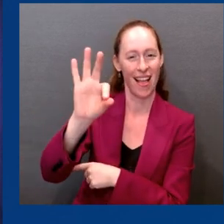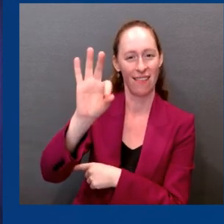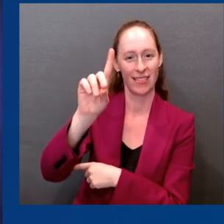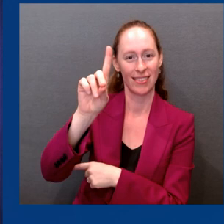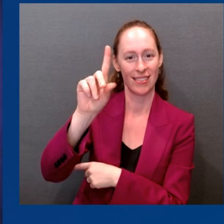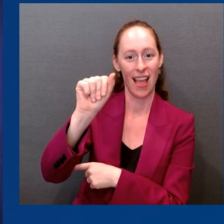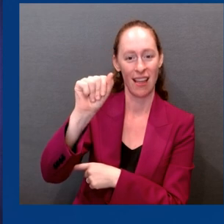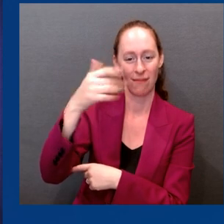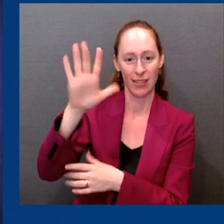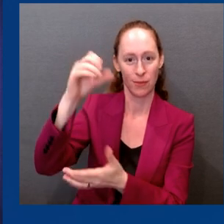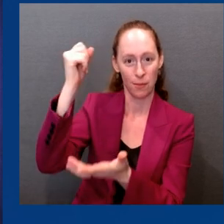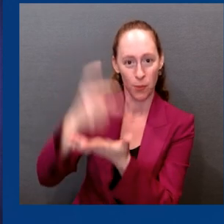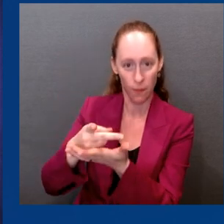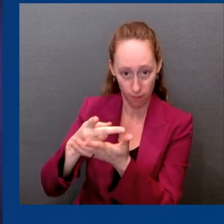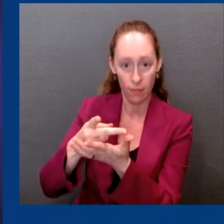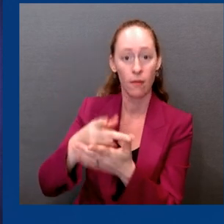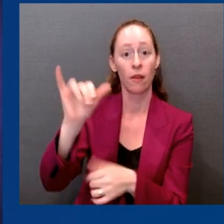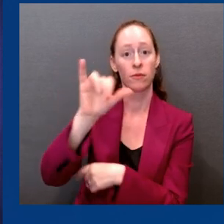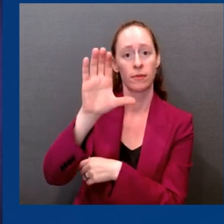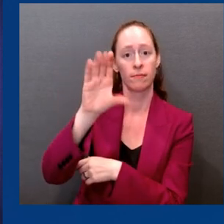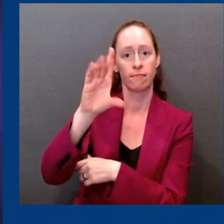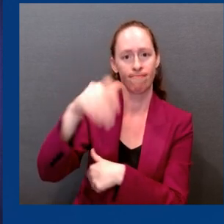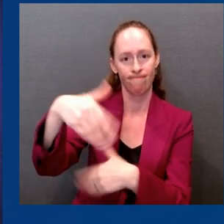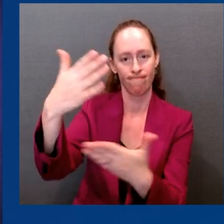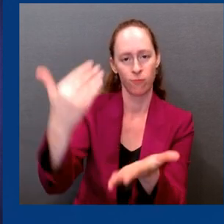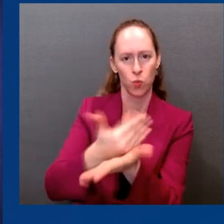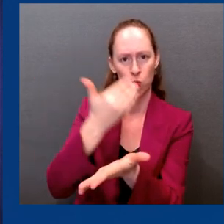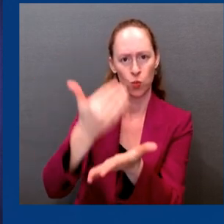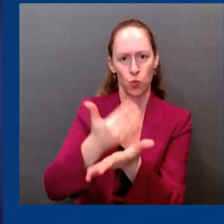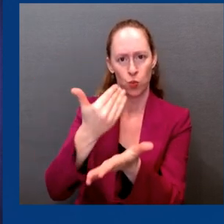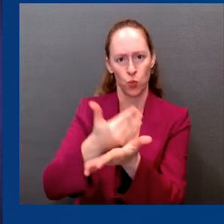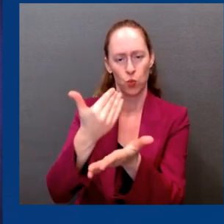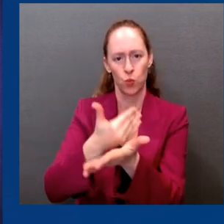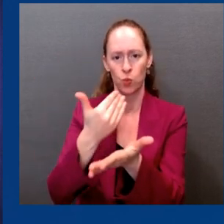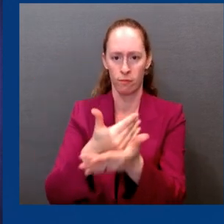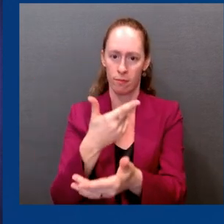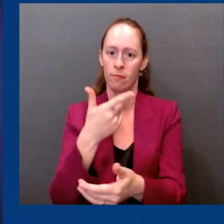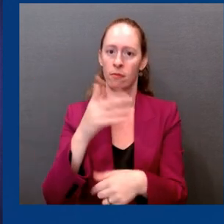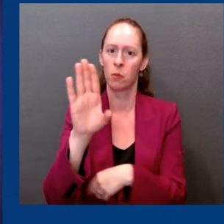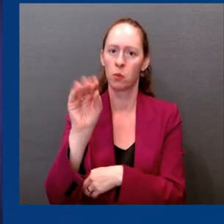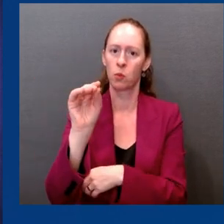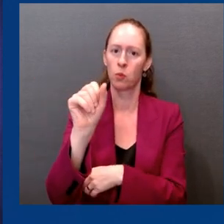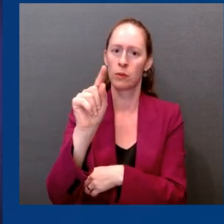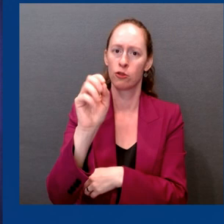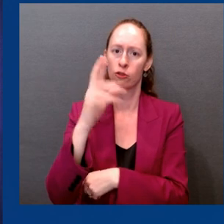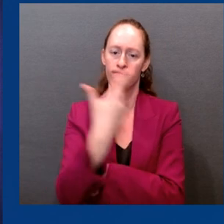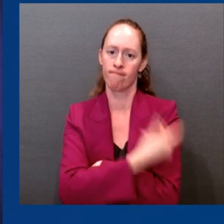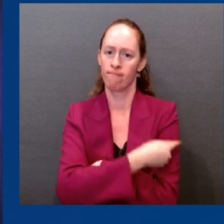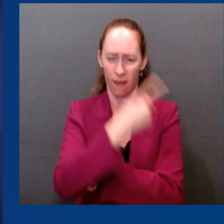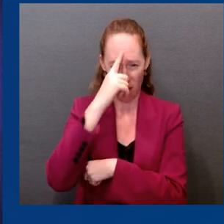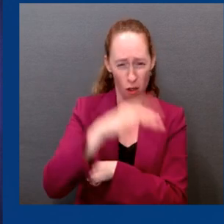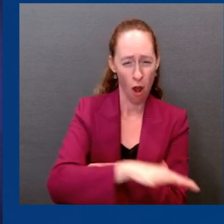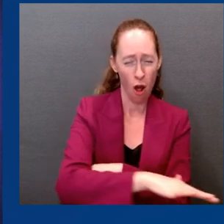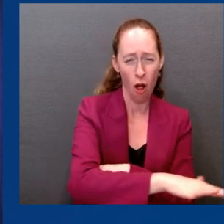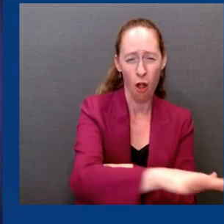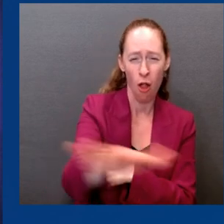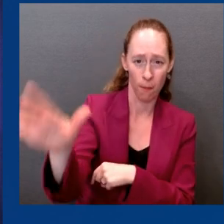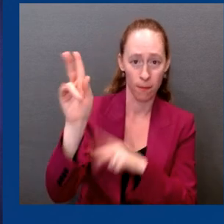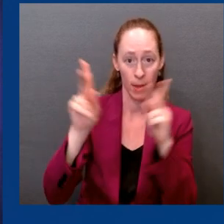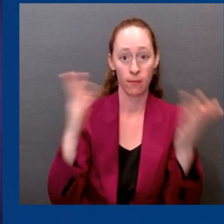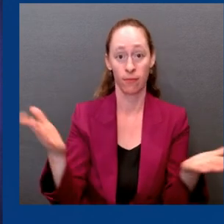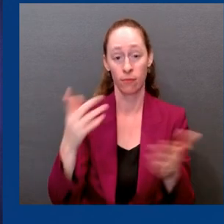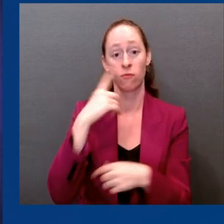for all Americans 12 and above. This makes us, the United States, the first nation